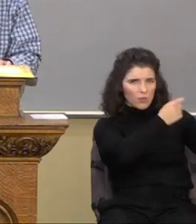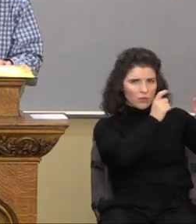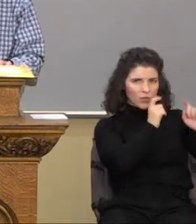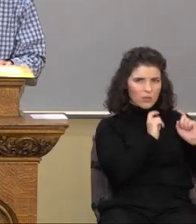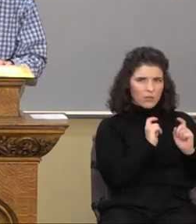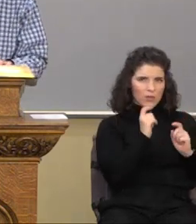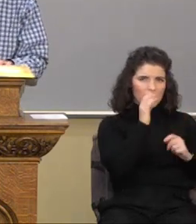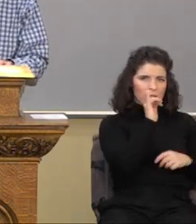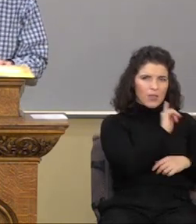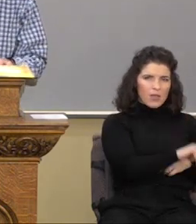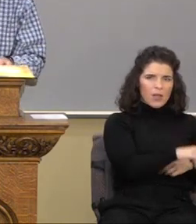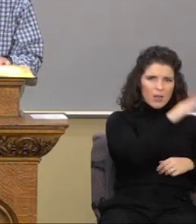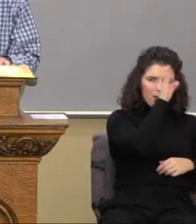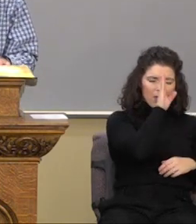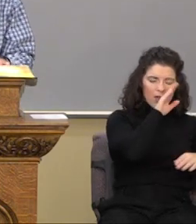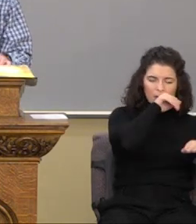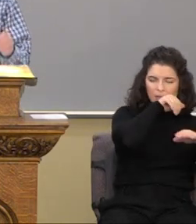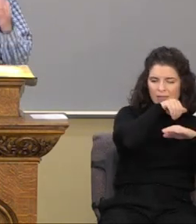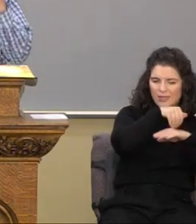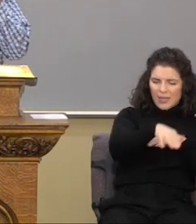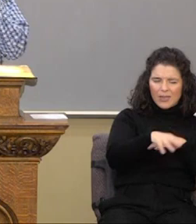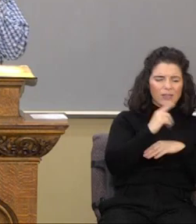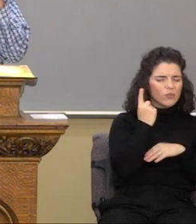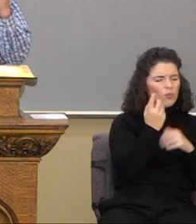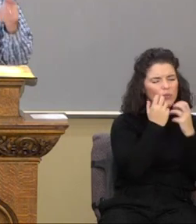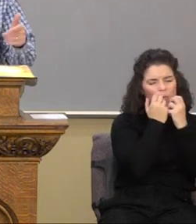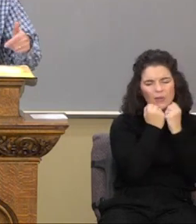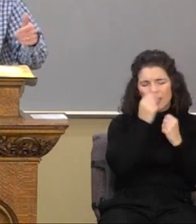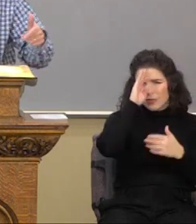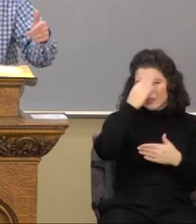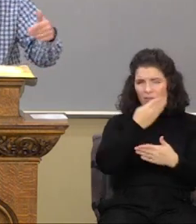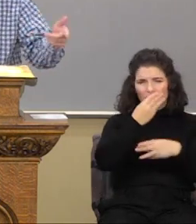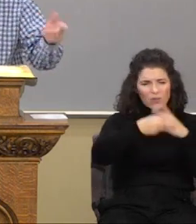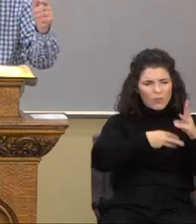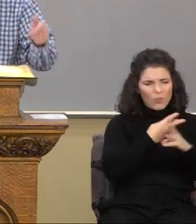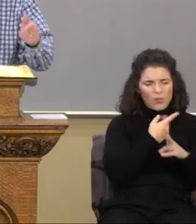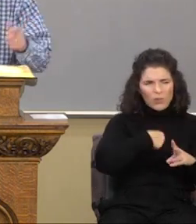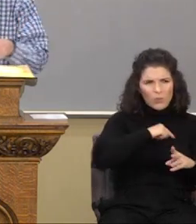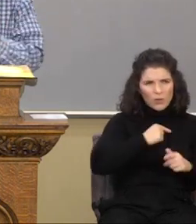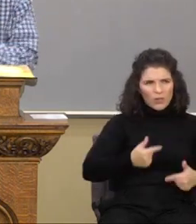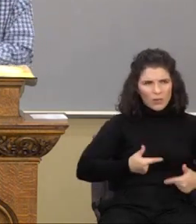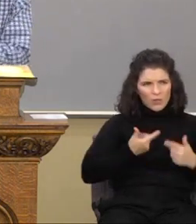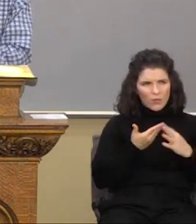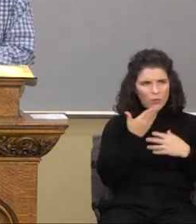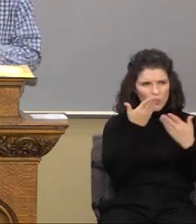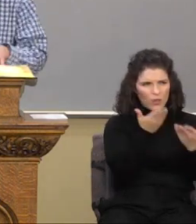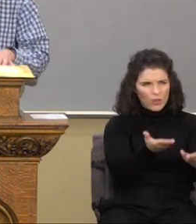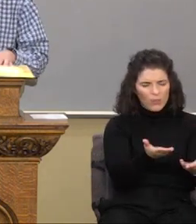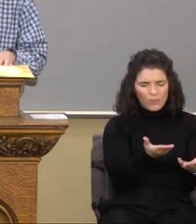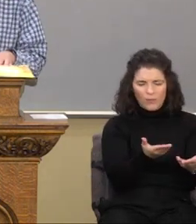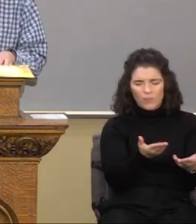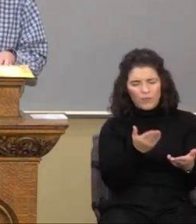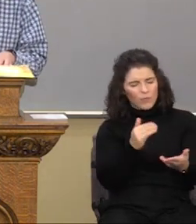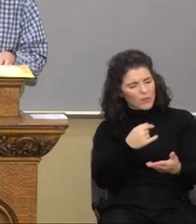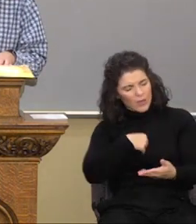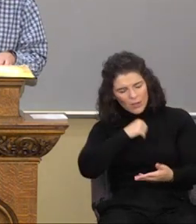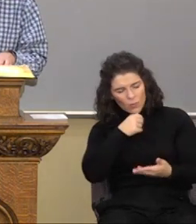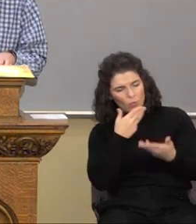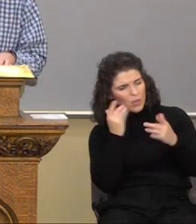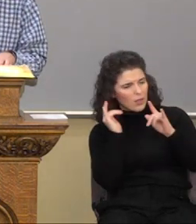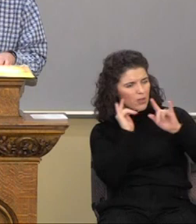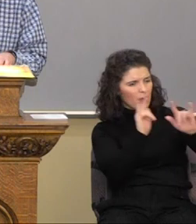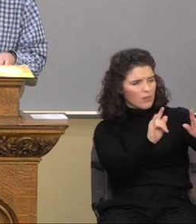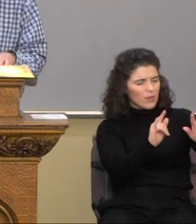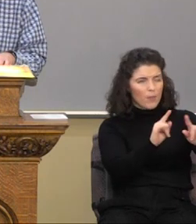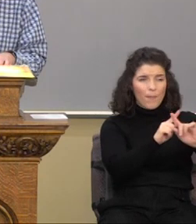that God sent his only begotten son in the world, that we might live through him here in his love, not that we loved him,